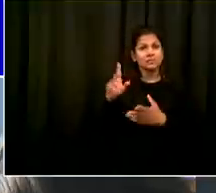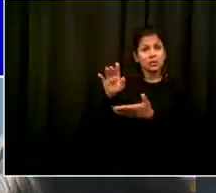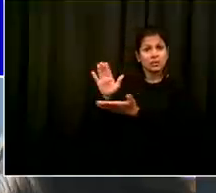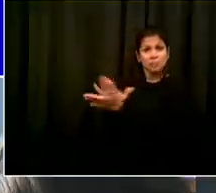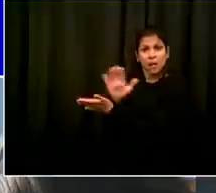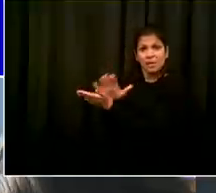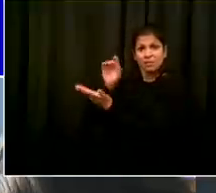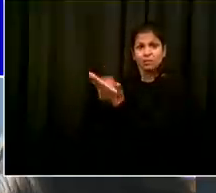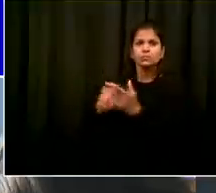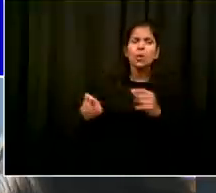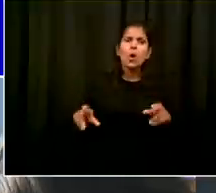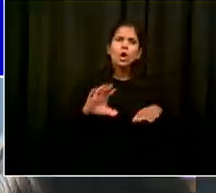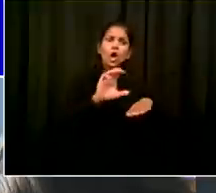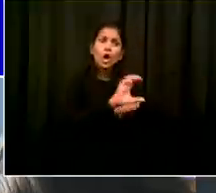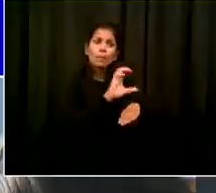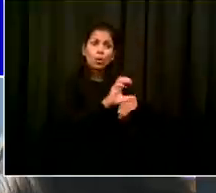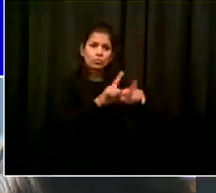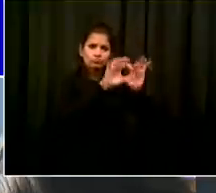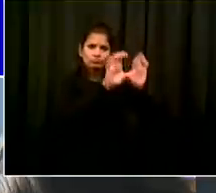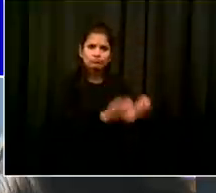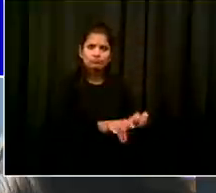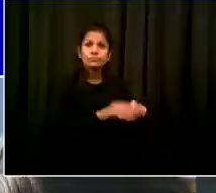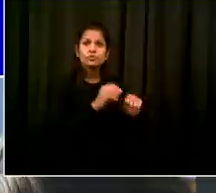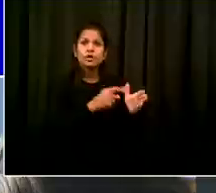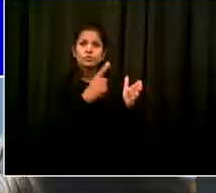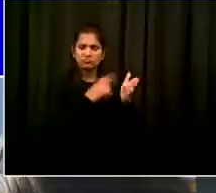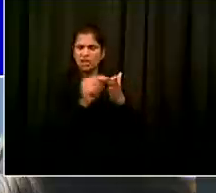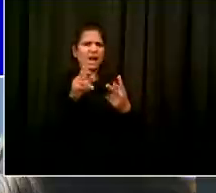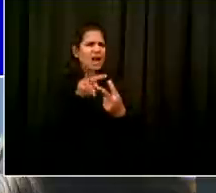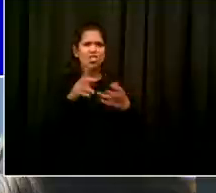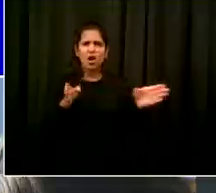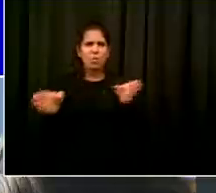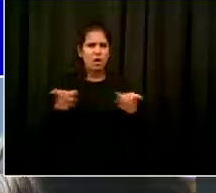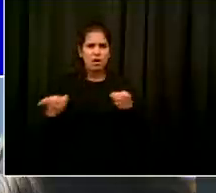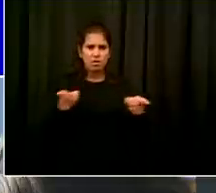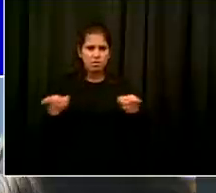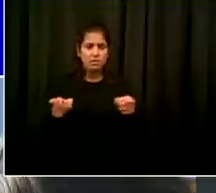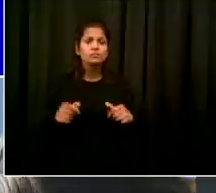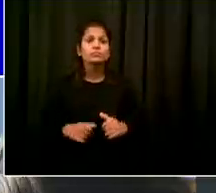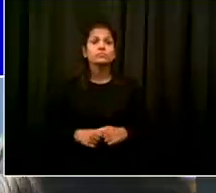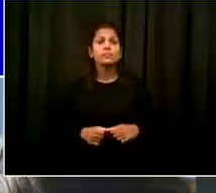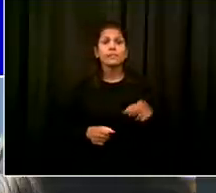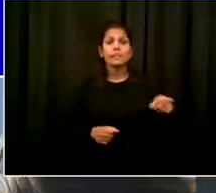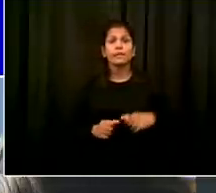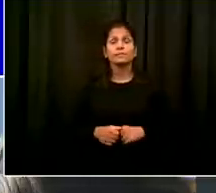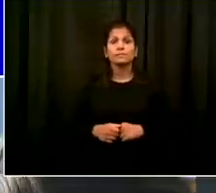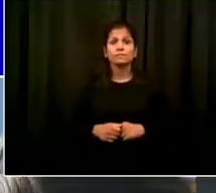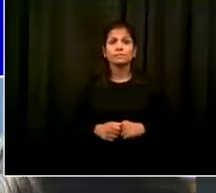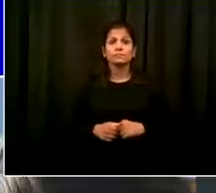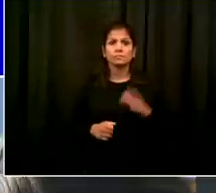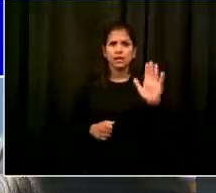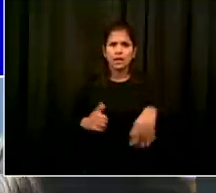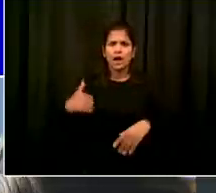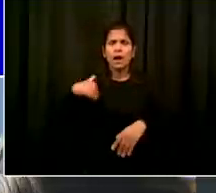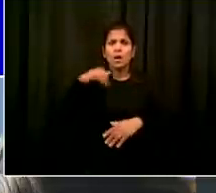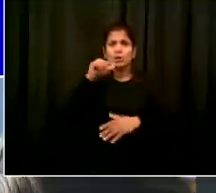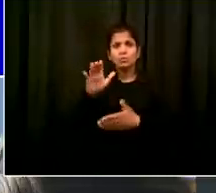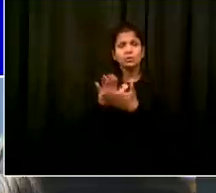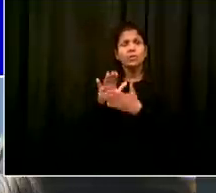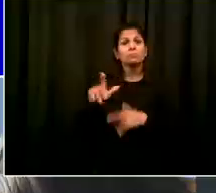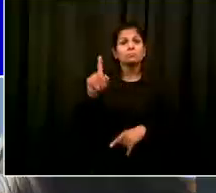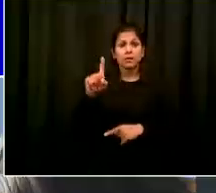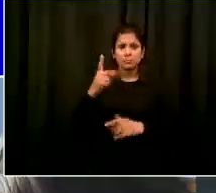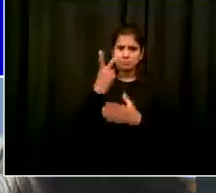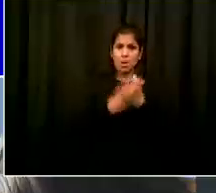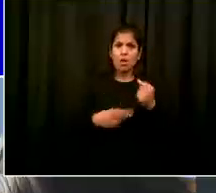but in the event that that doesn't happen the backup is the temperature checks and so those will be something you see regularly